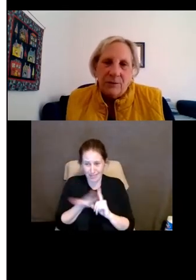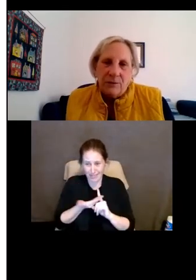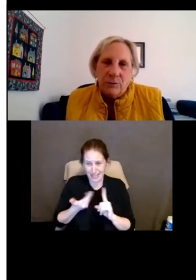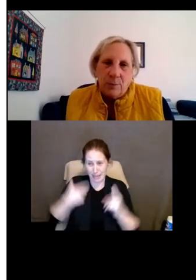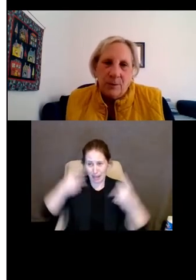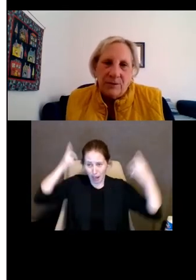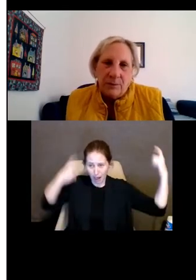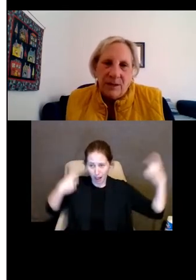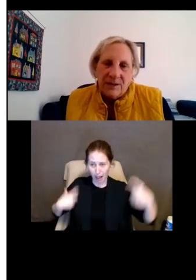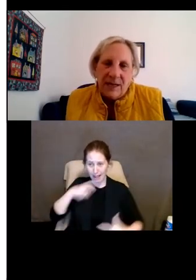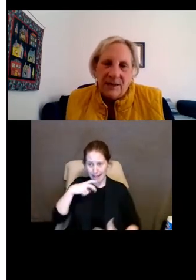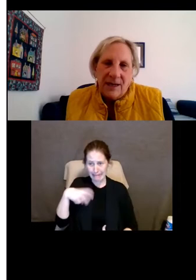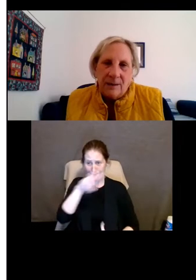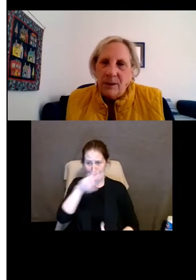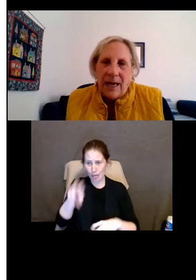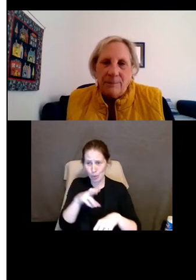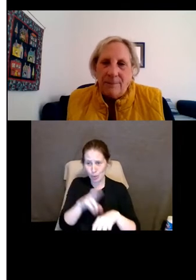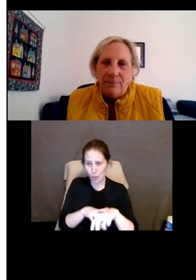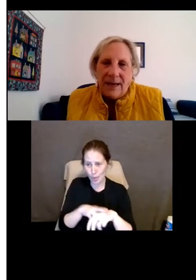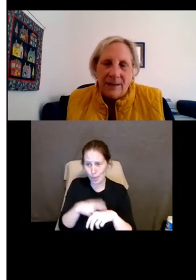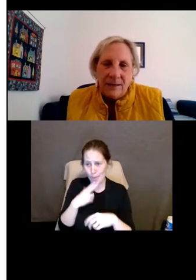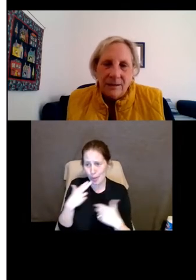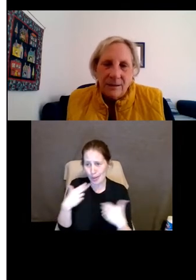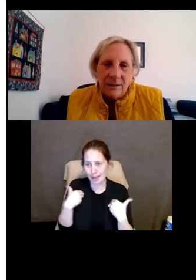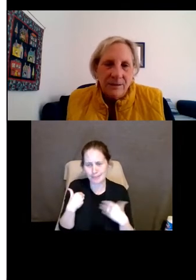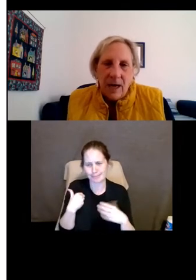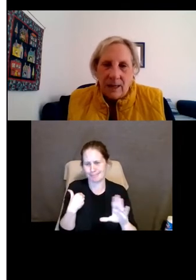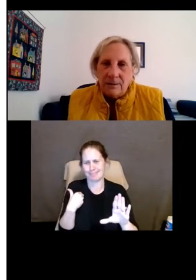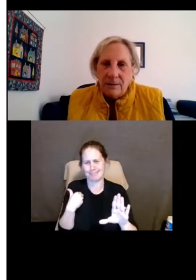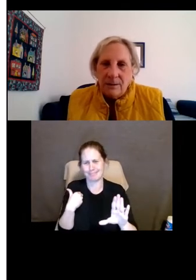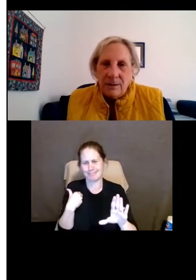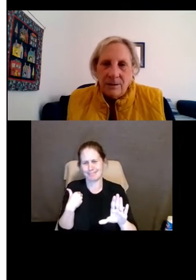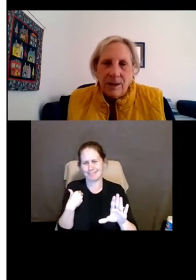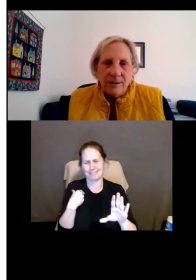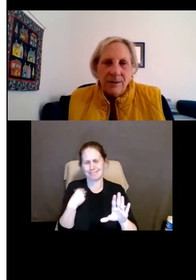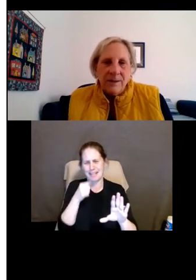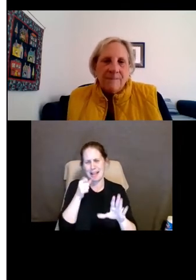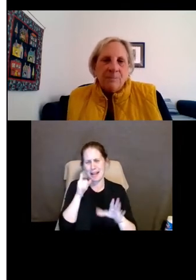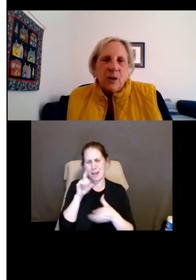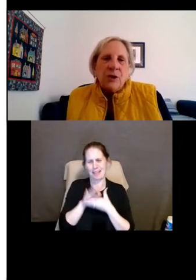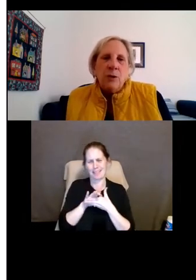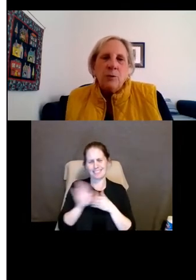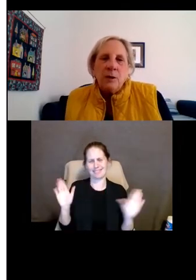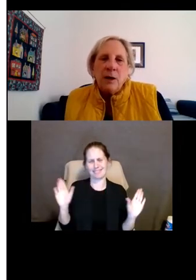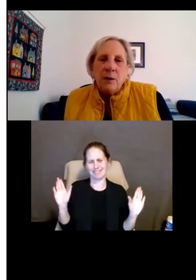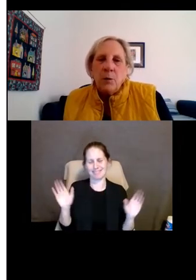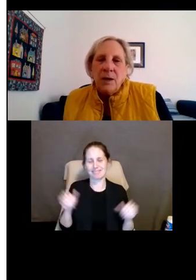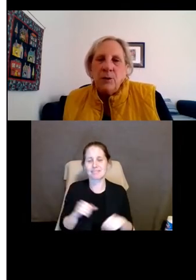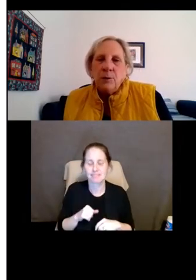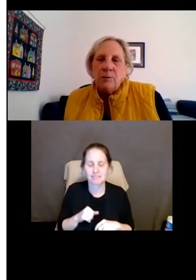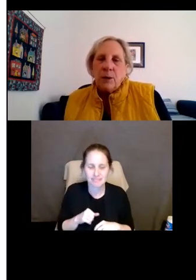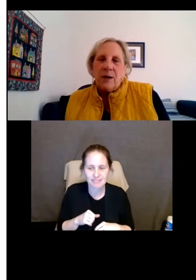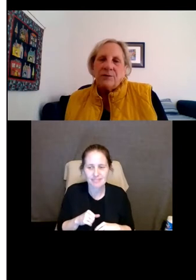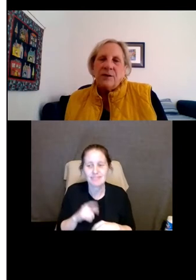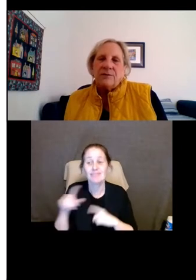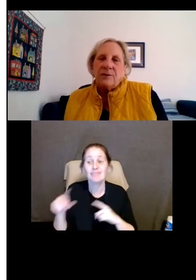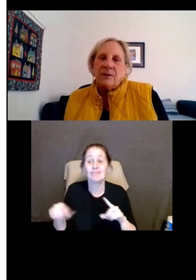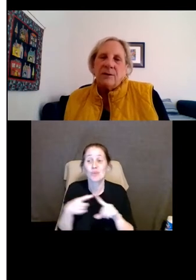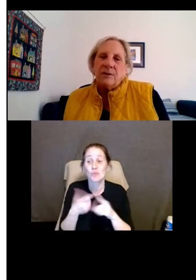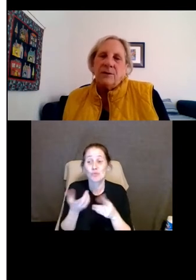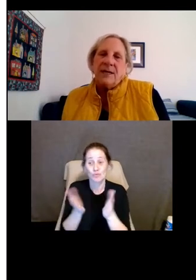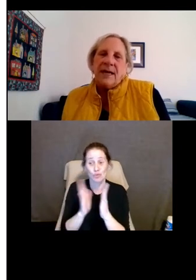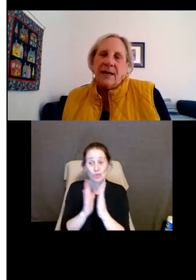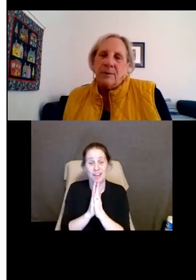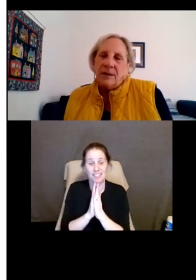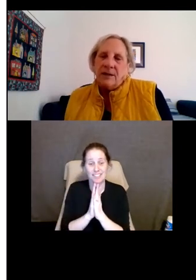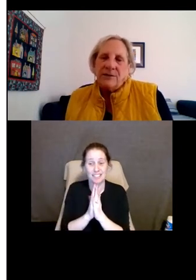python is a normal domesticated animal. I'm not buying it. Not. Right. So when you are requesting a